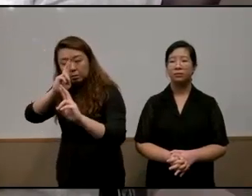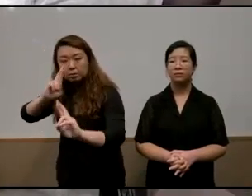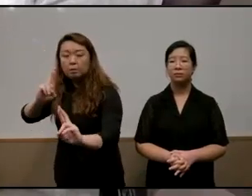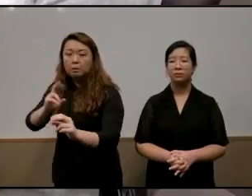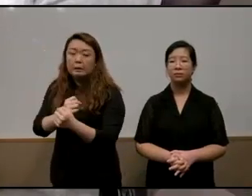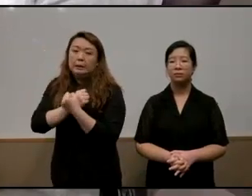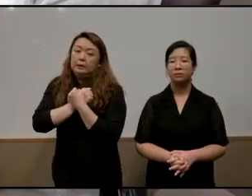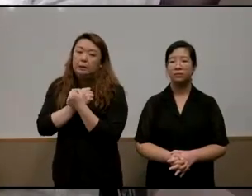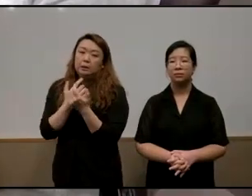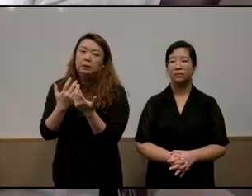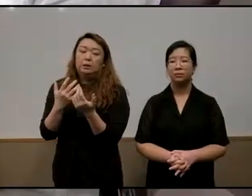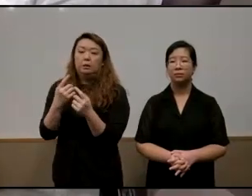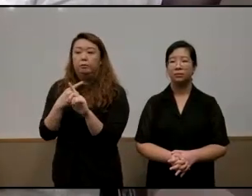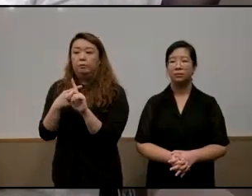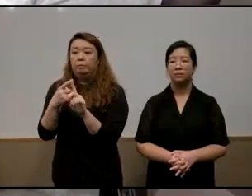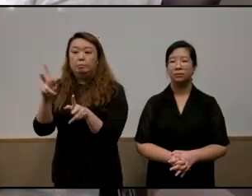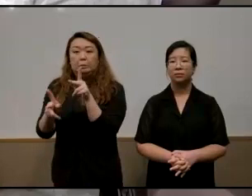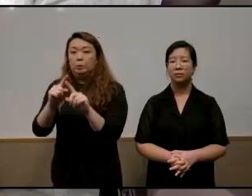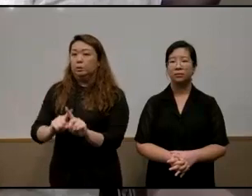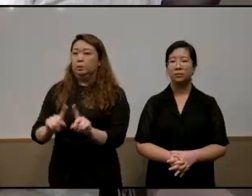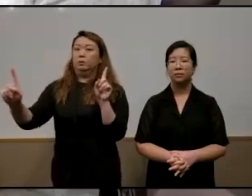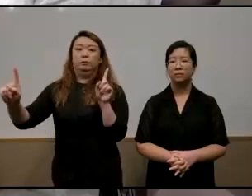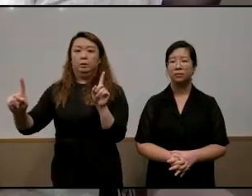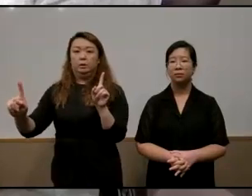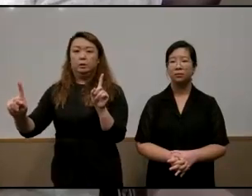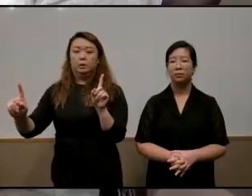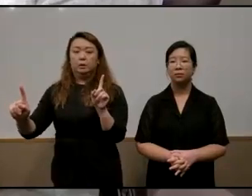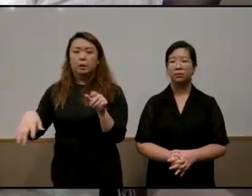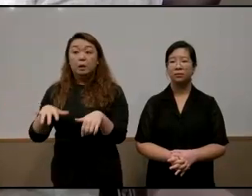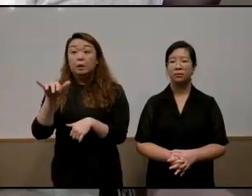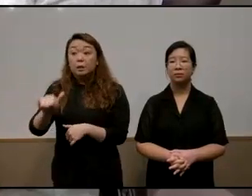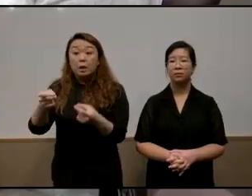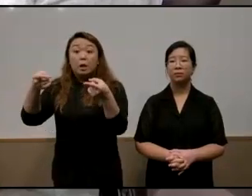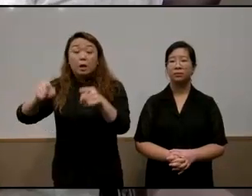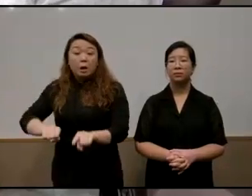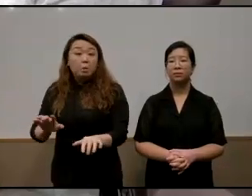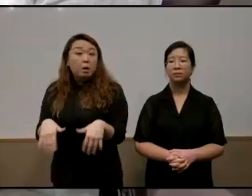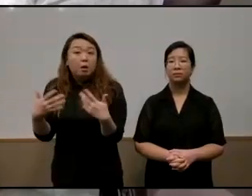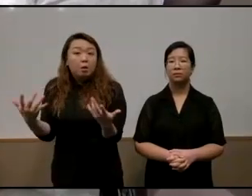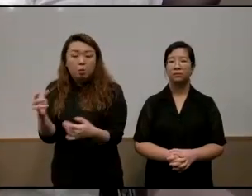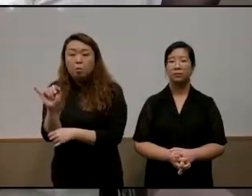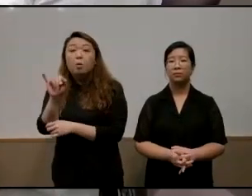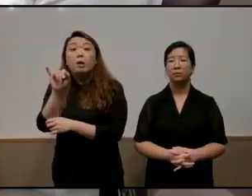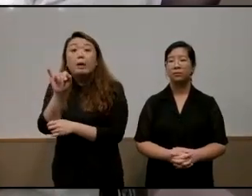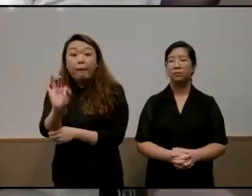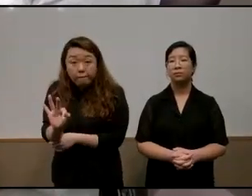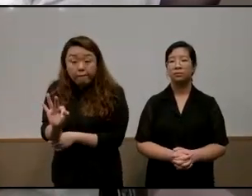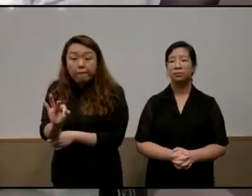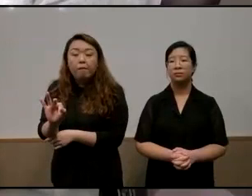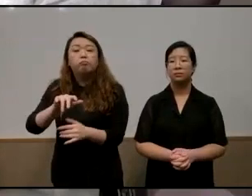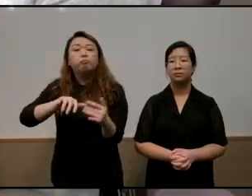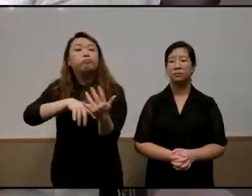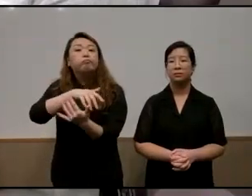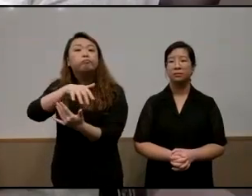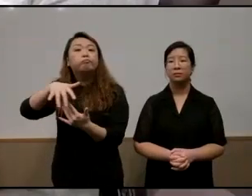people who are different from them and that can only come about when you increase interaction